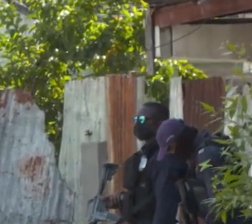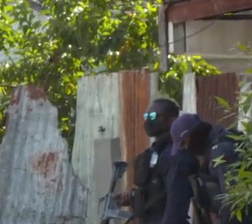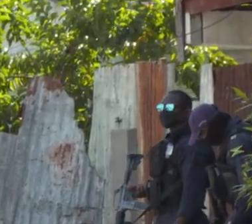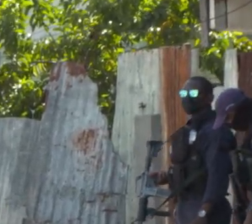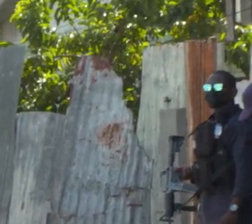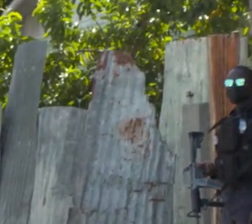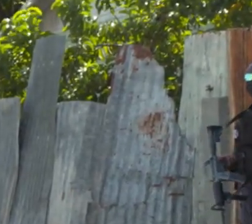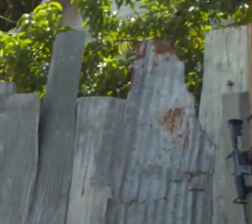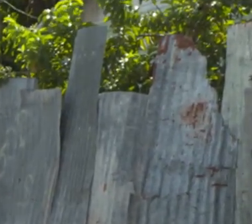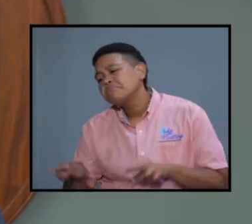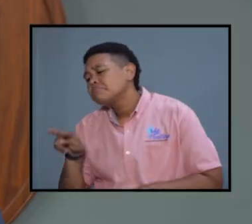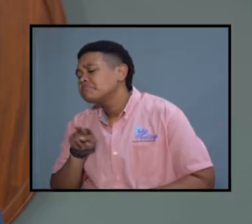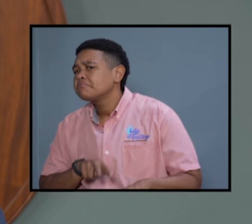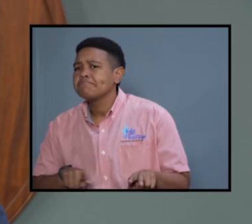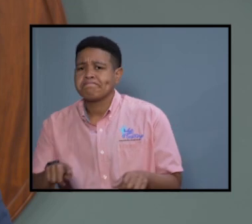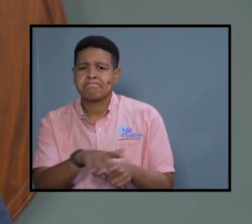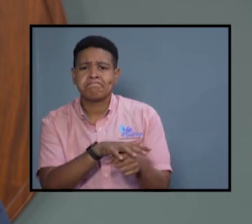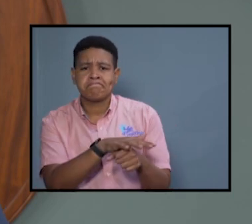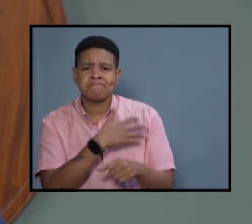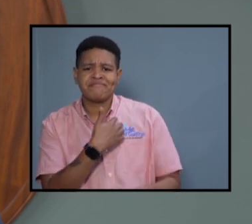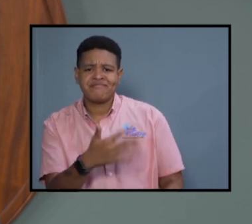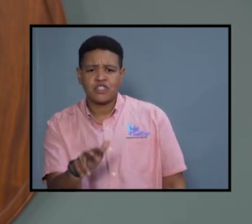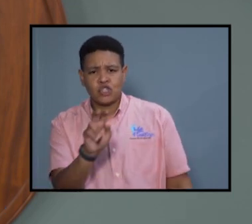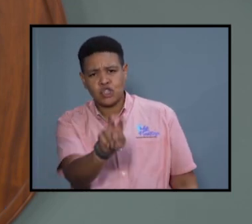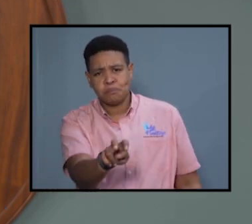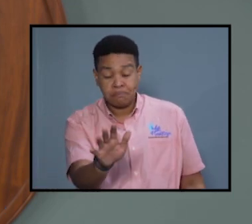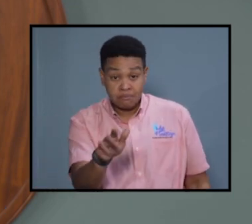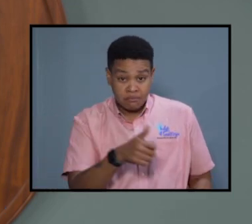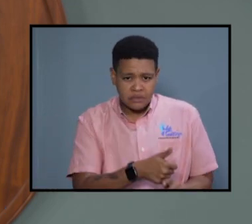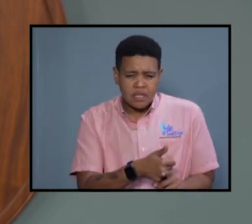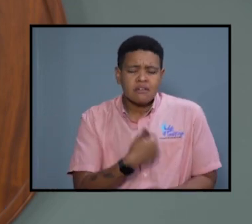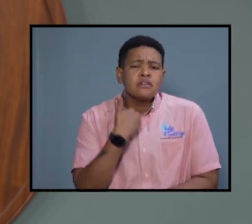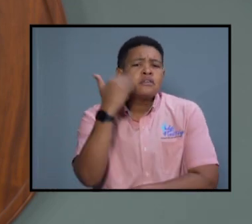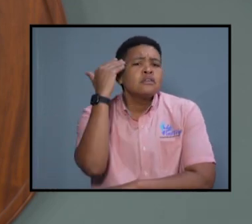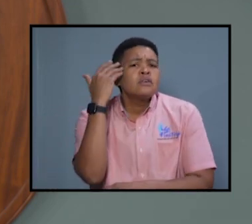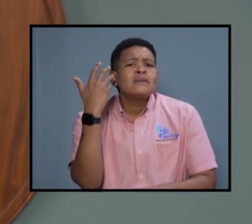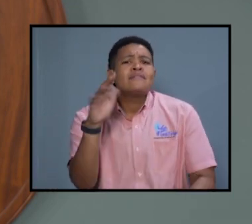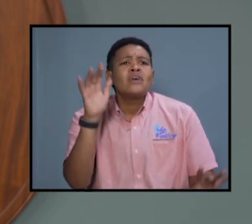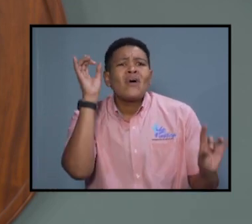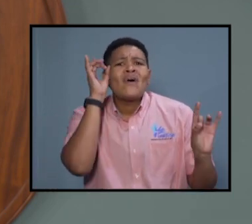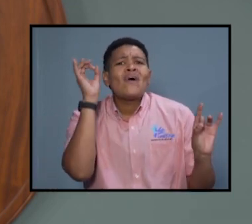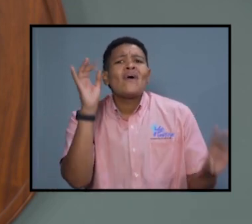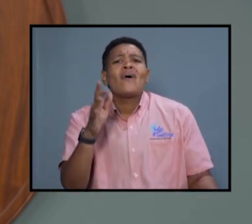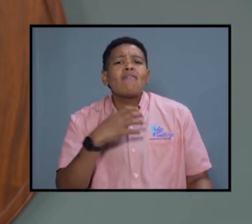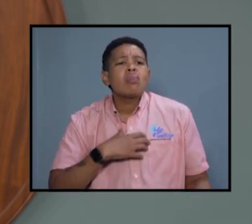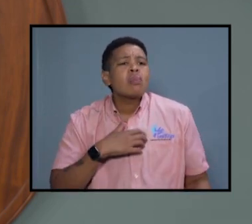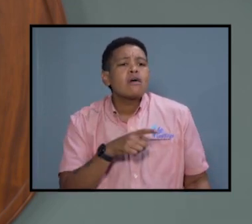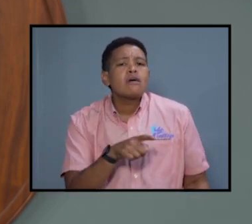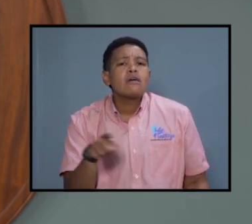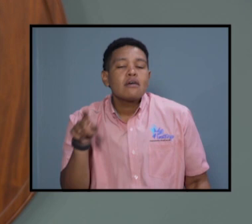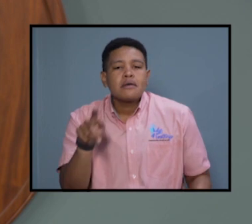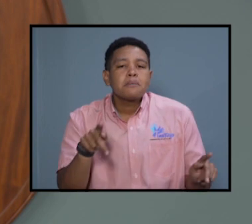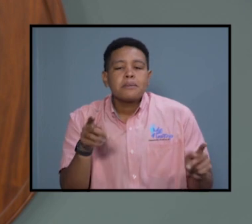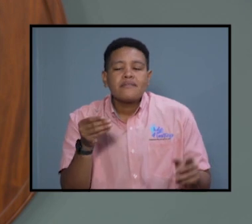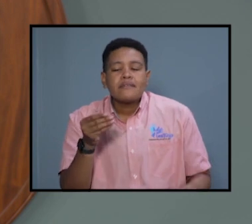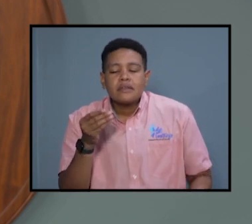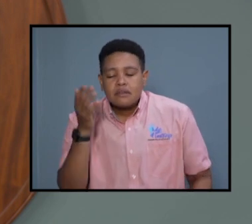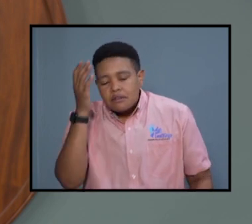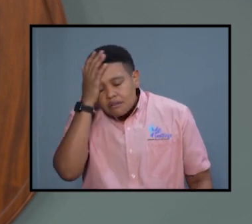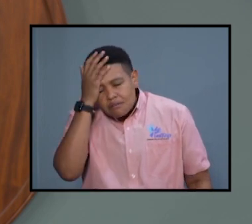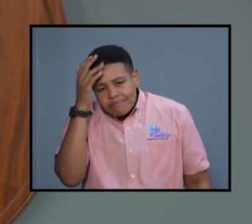and well-being to the area. I am aware of the conditions of terror that the people endure.